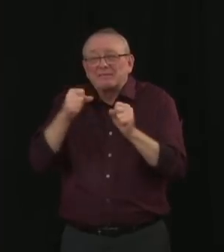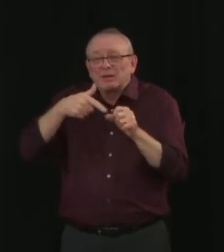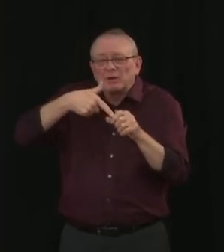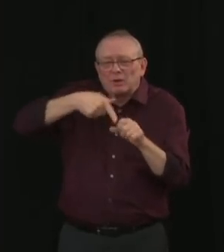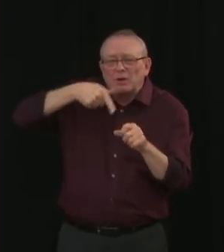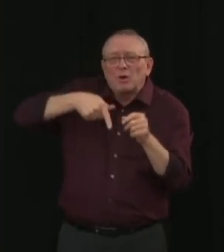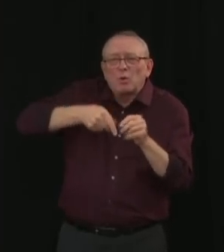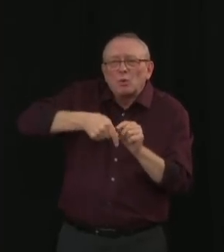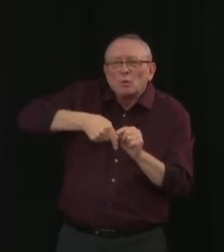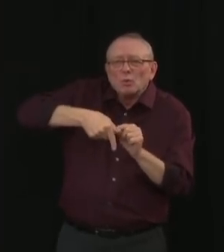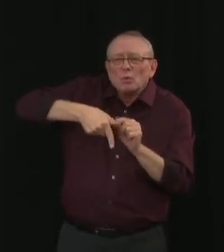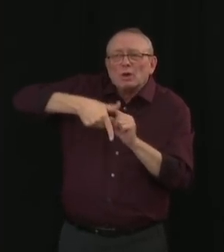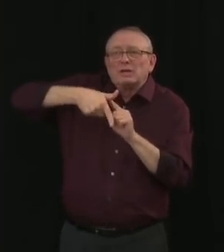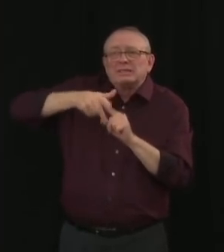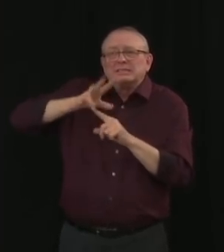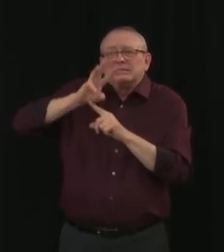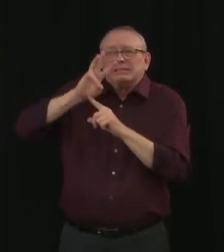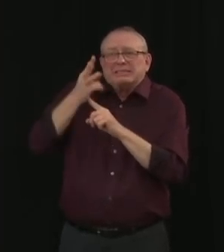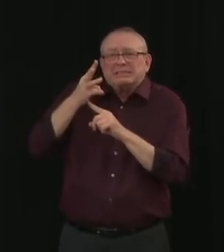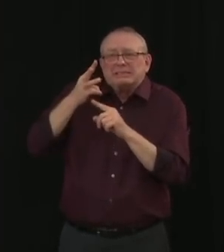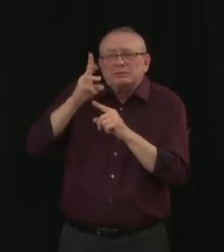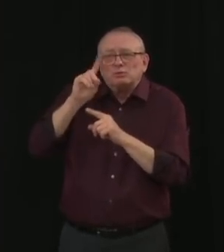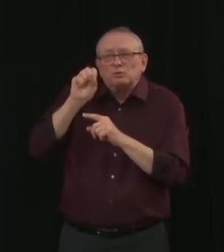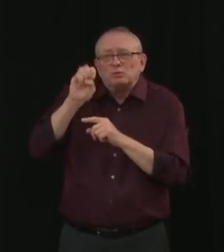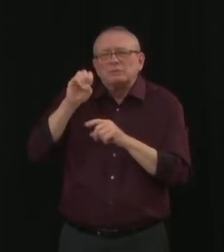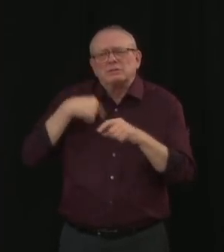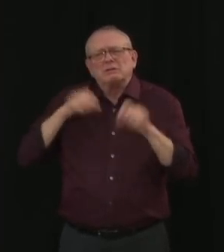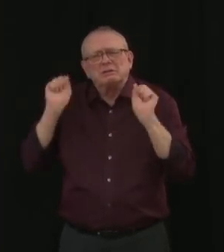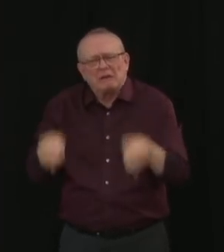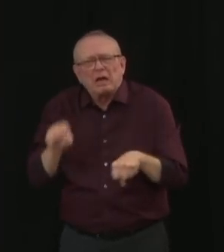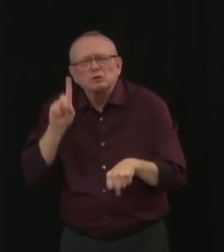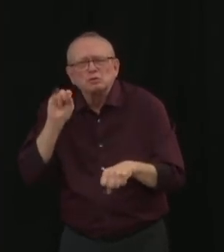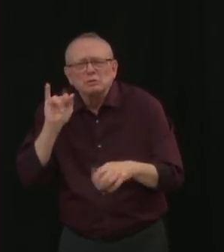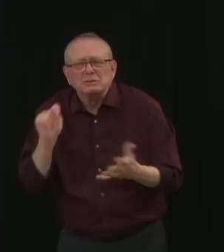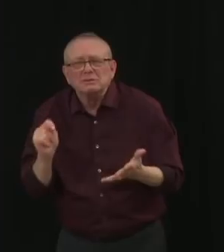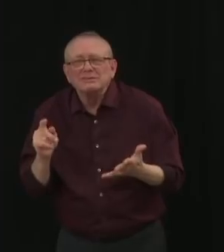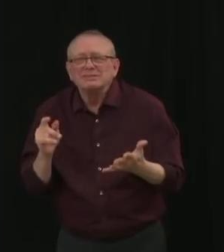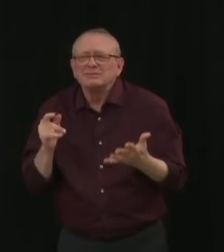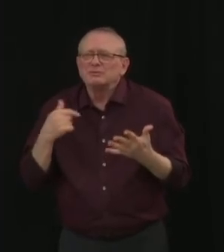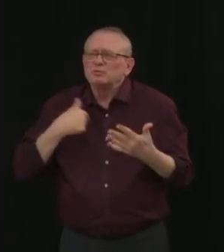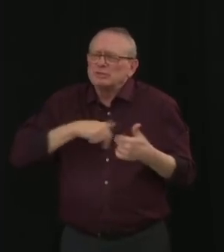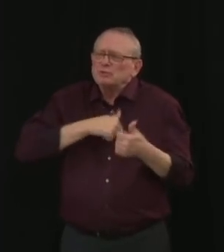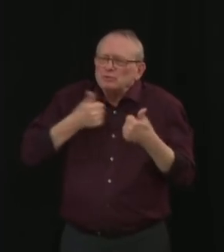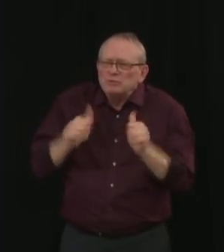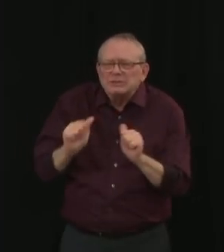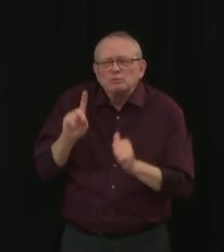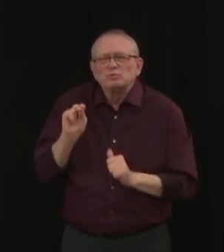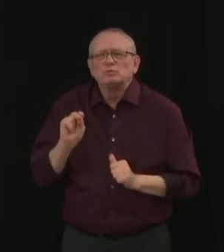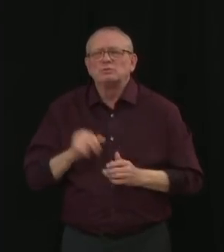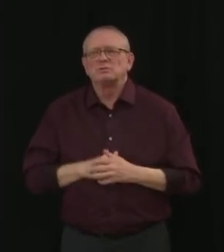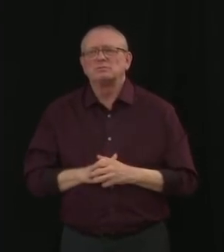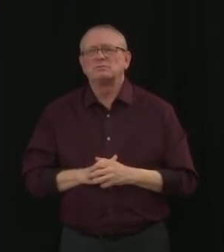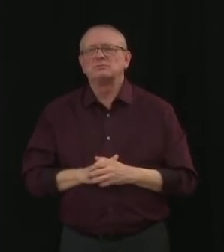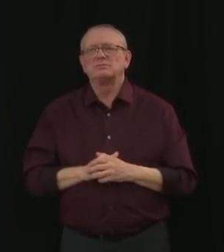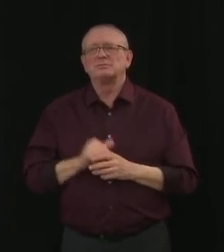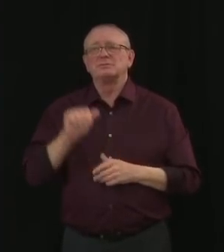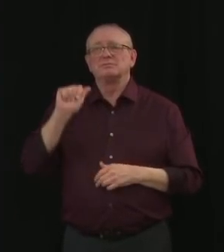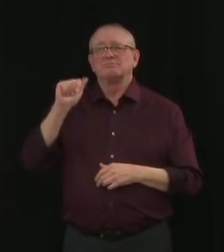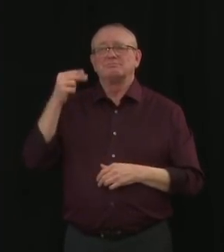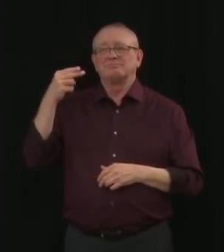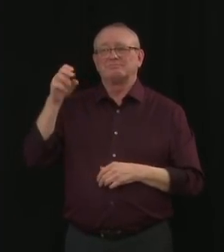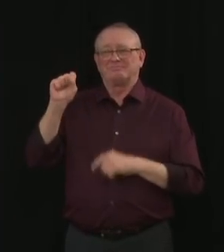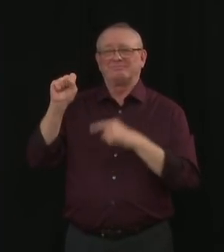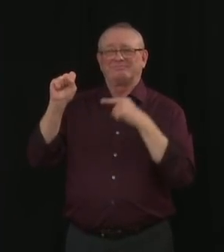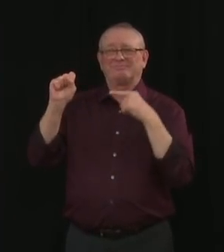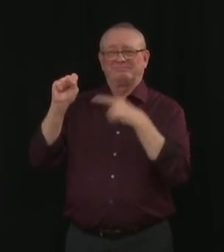so and have done since the start of the immunization program. Alberta Health Service's public health immunizers